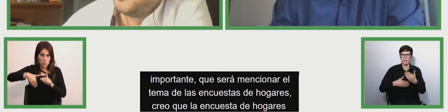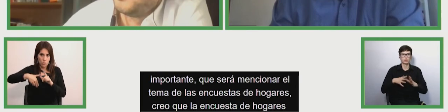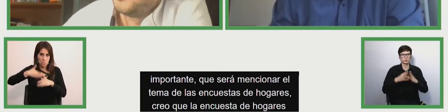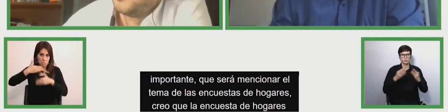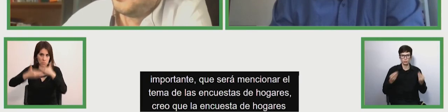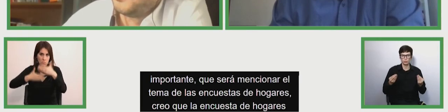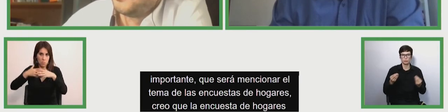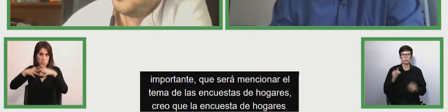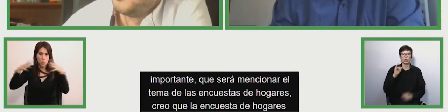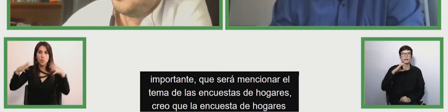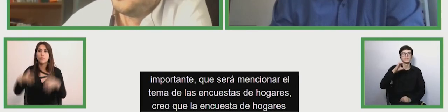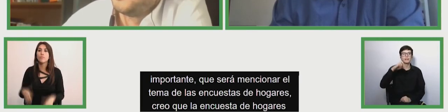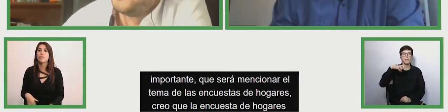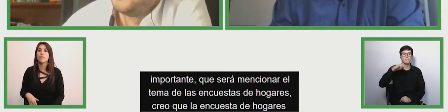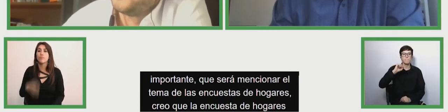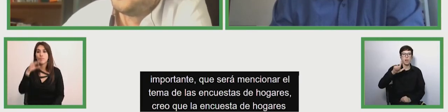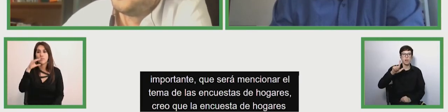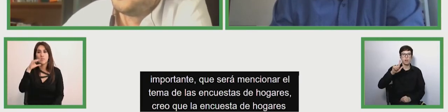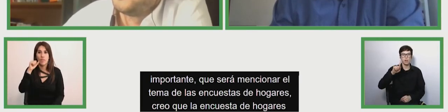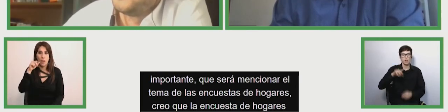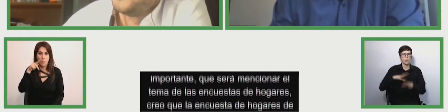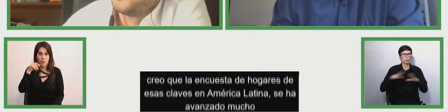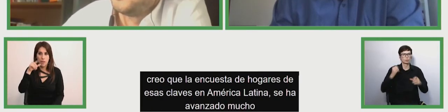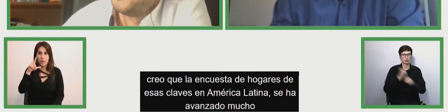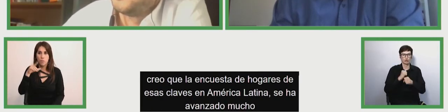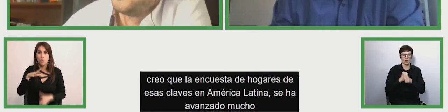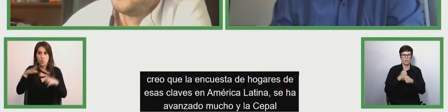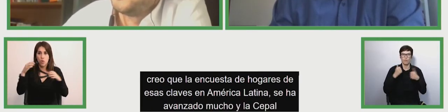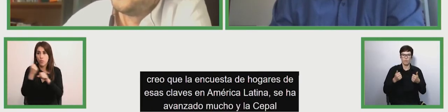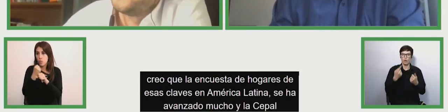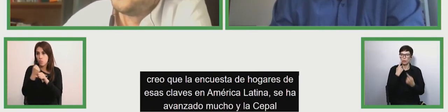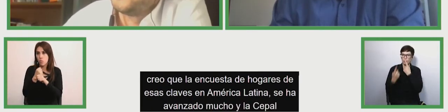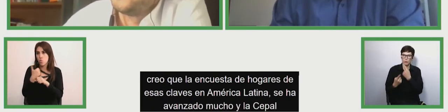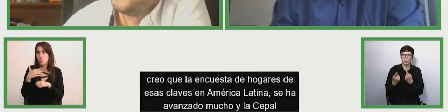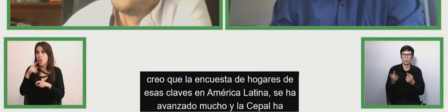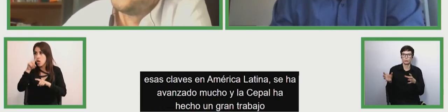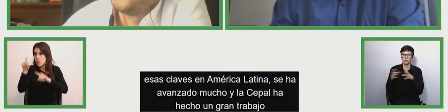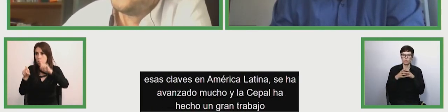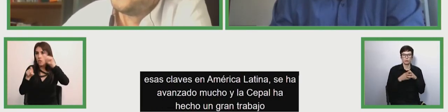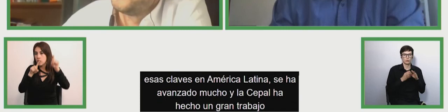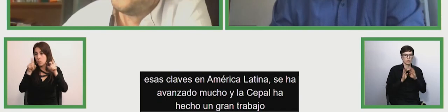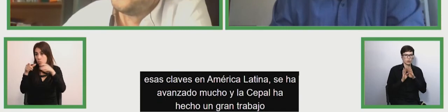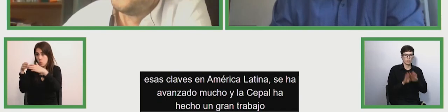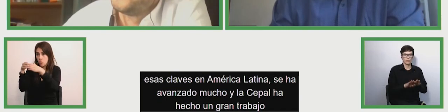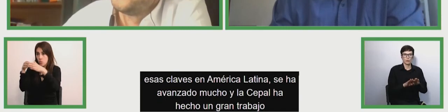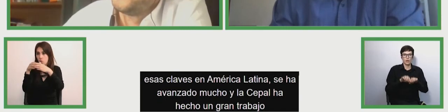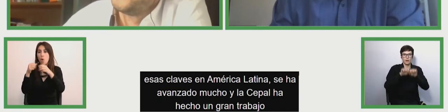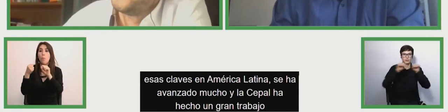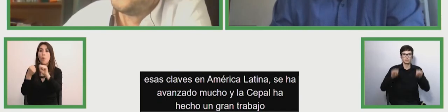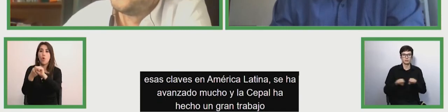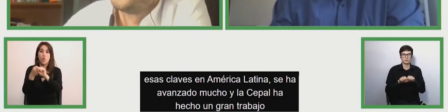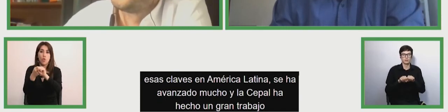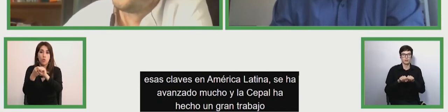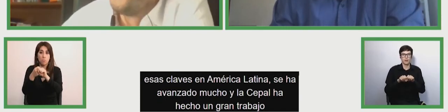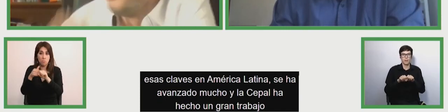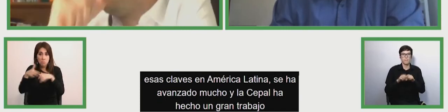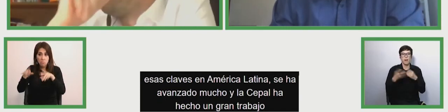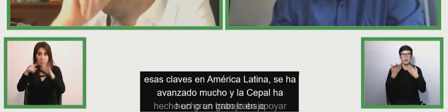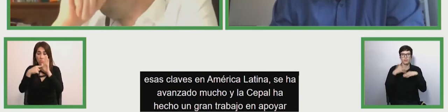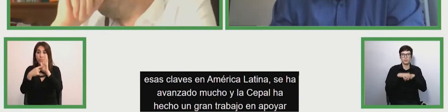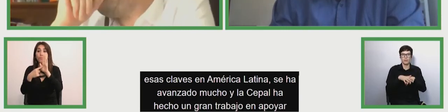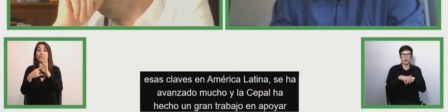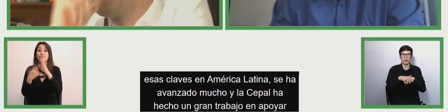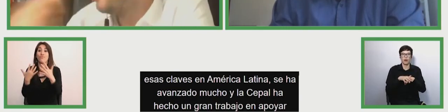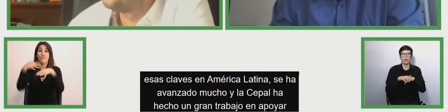of progress and sepal's done a lot of work there in the sense that the system is integrated